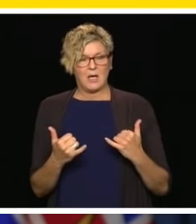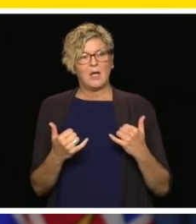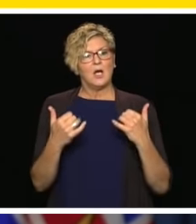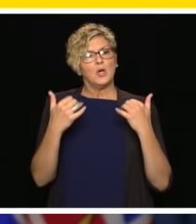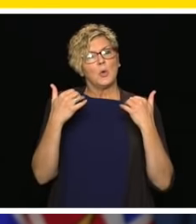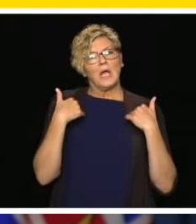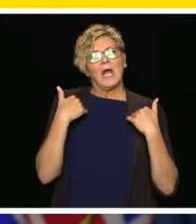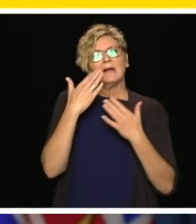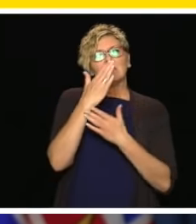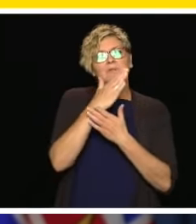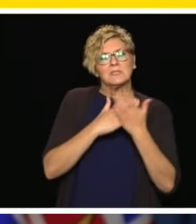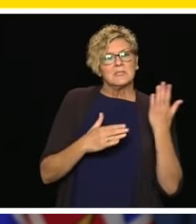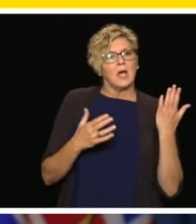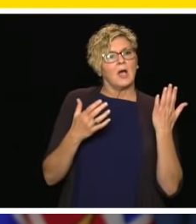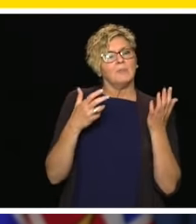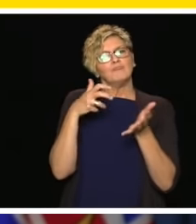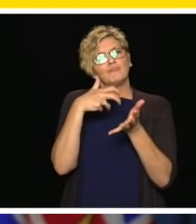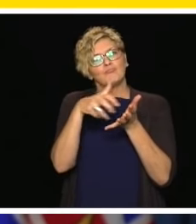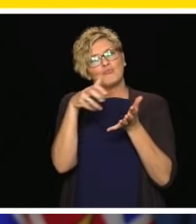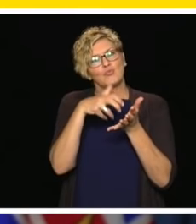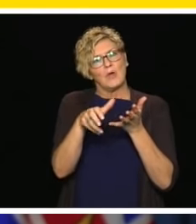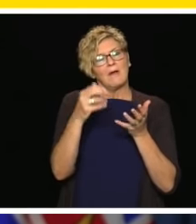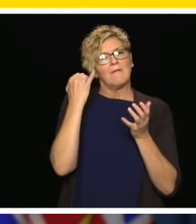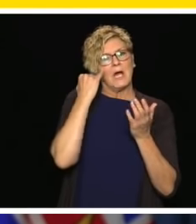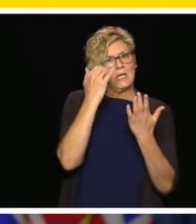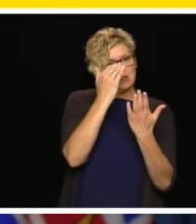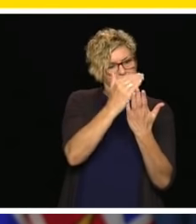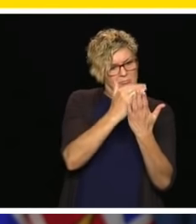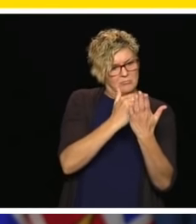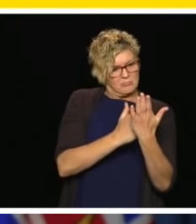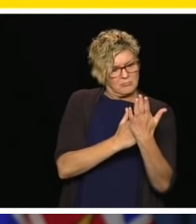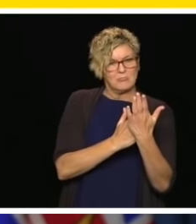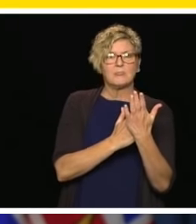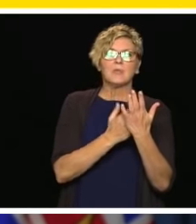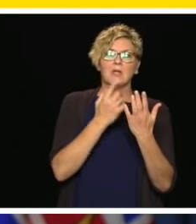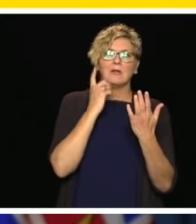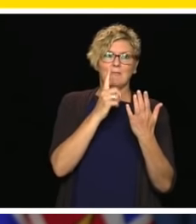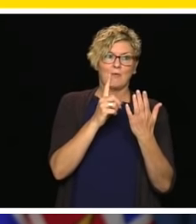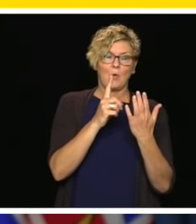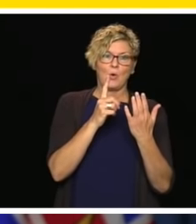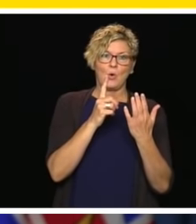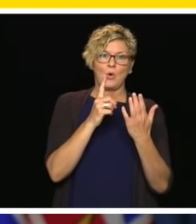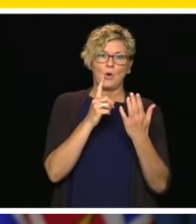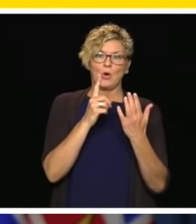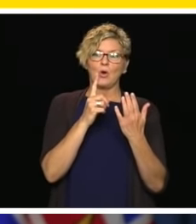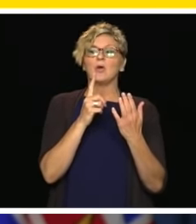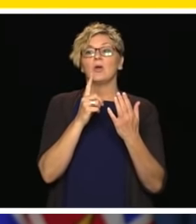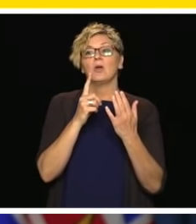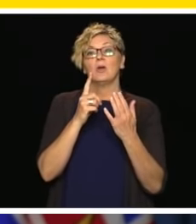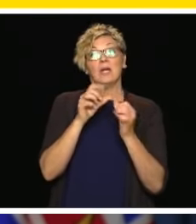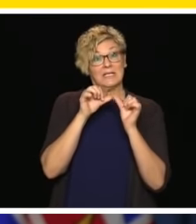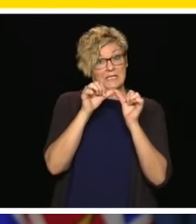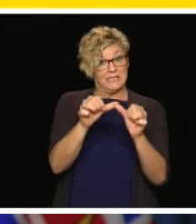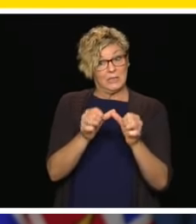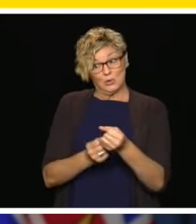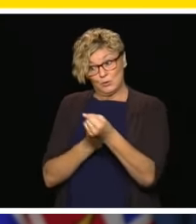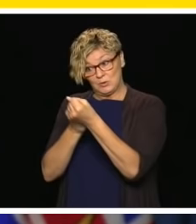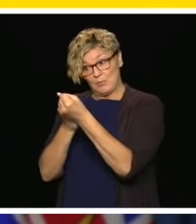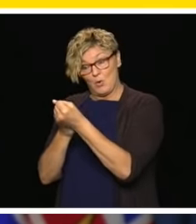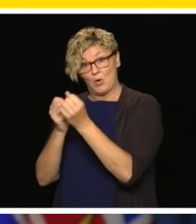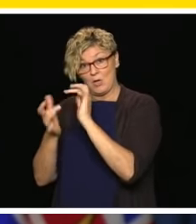suggested schedules to arrive at the goal where we continue to support online learning for those schools who choose not to return